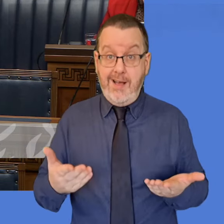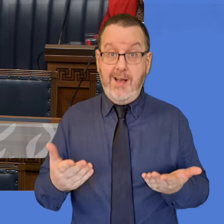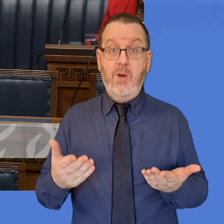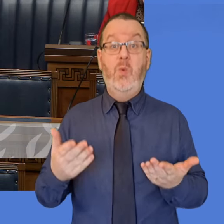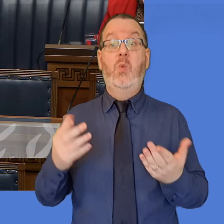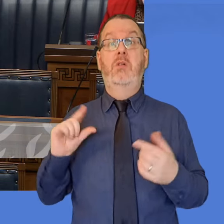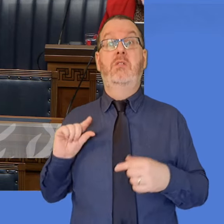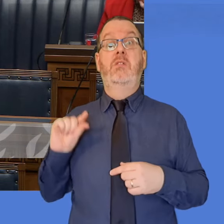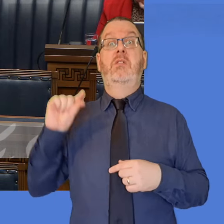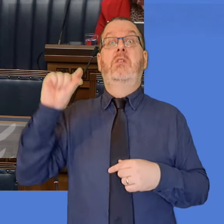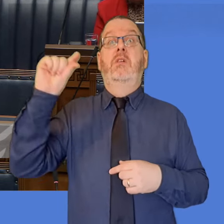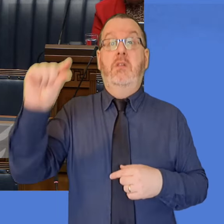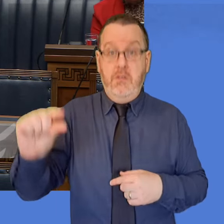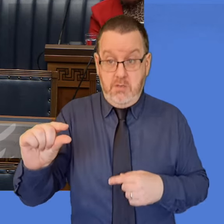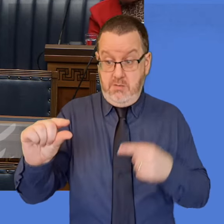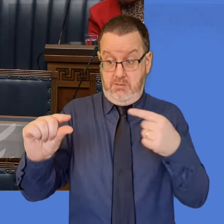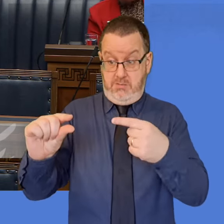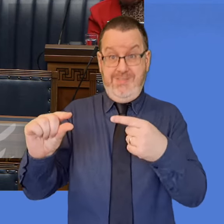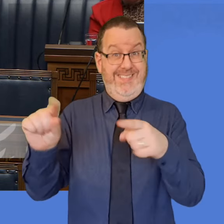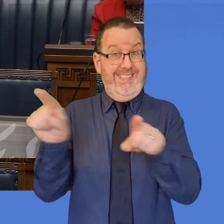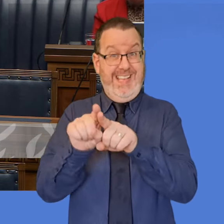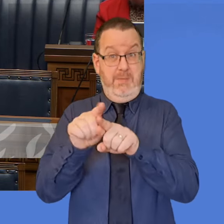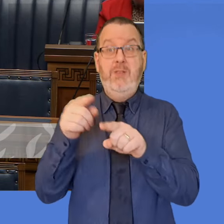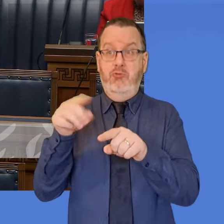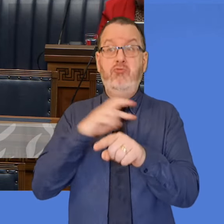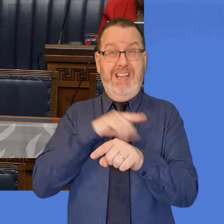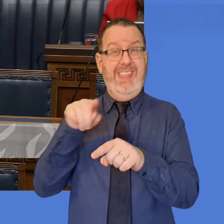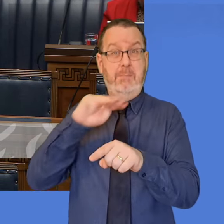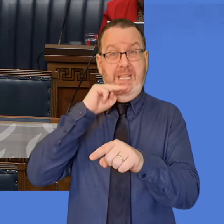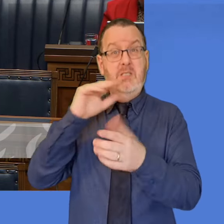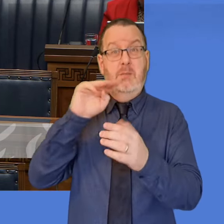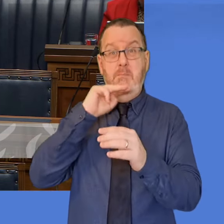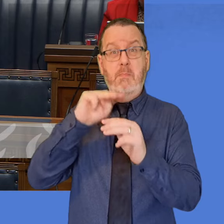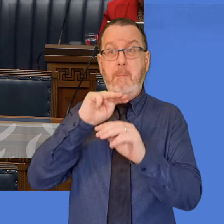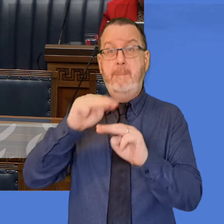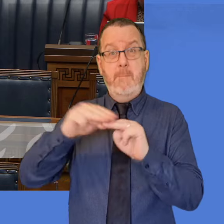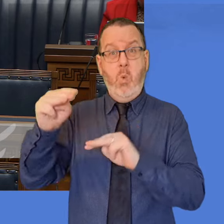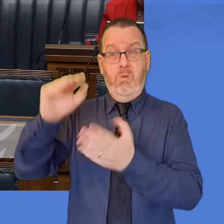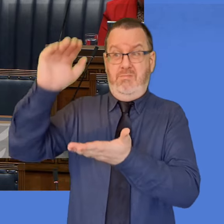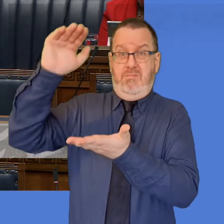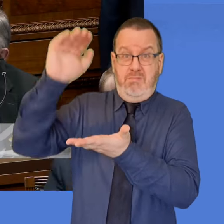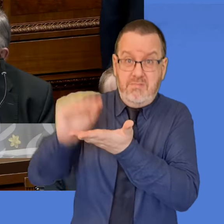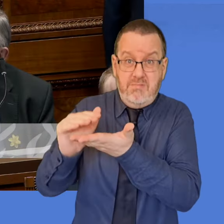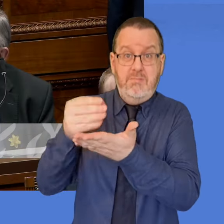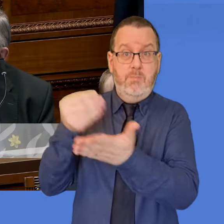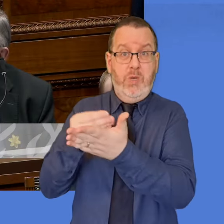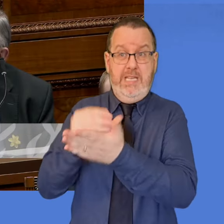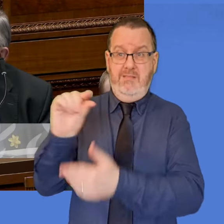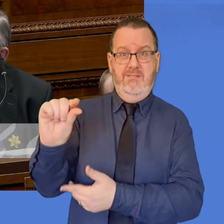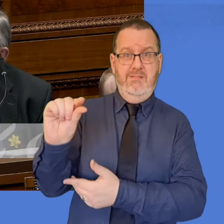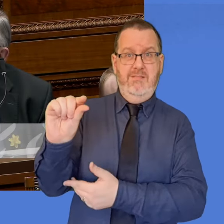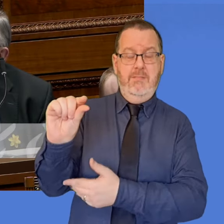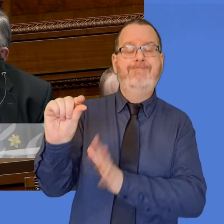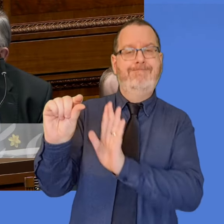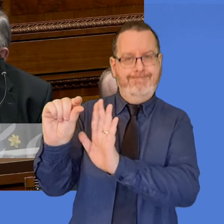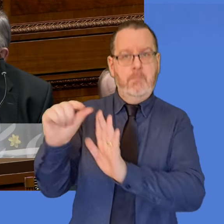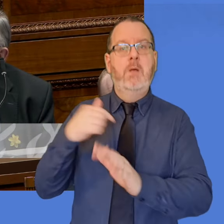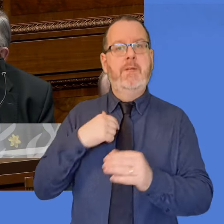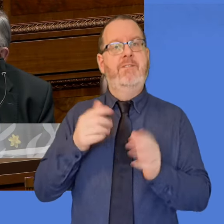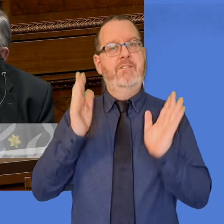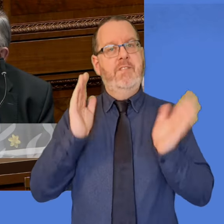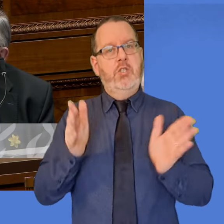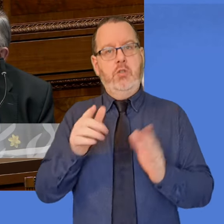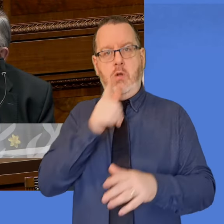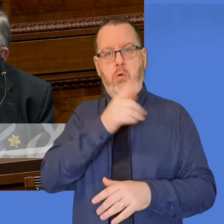why I've taken the action to speak directly to the UK Sports Minister and I will, of course, be engaging with executive